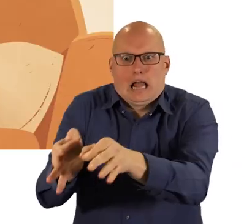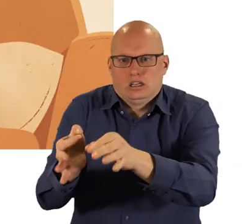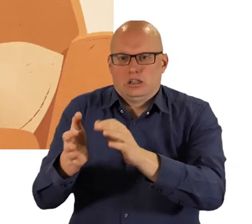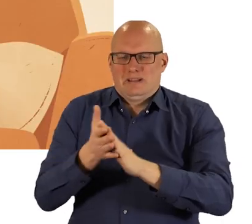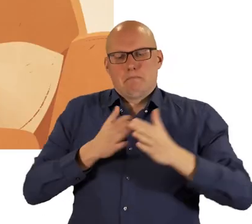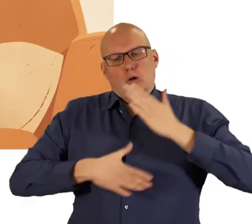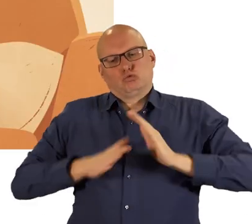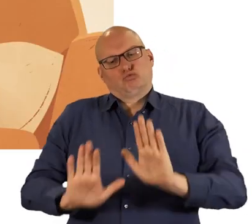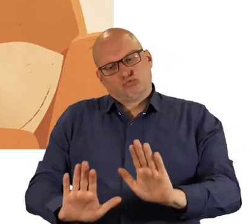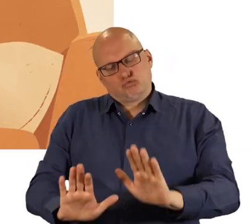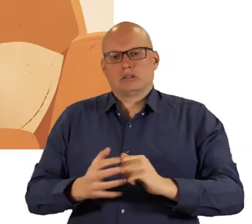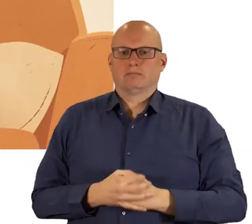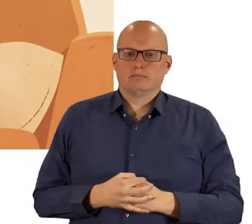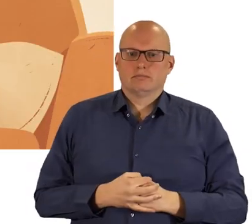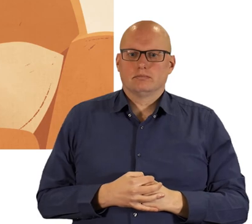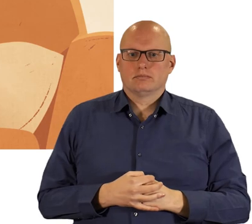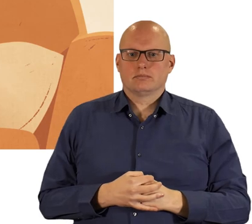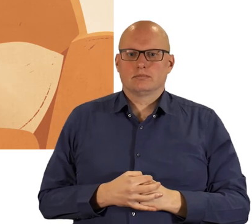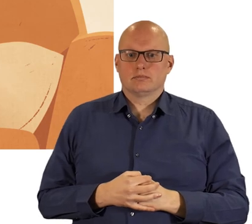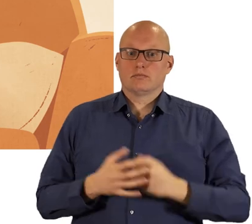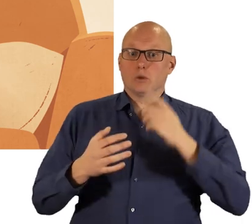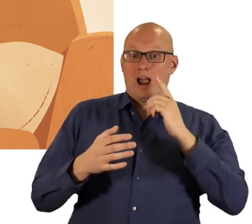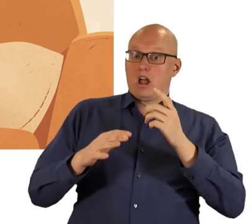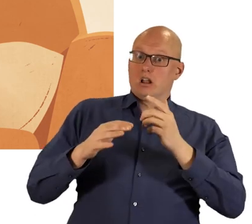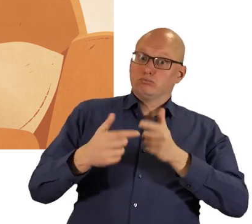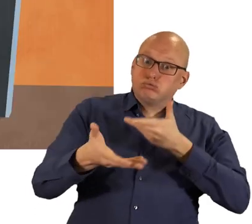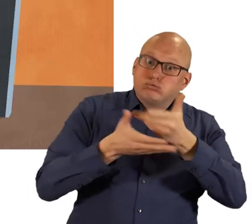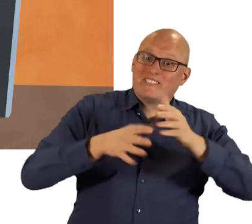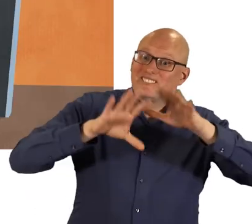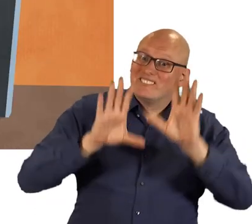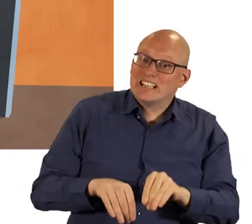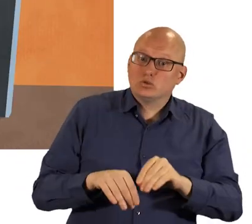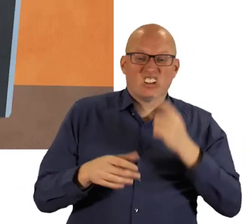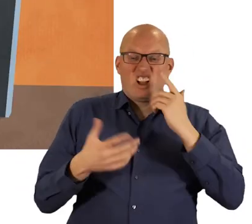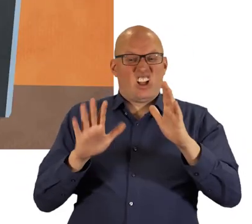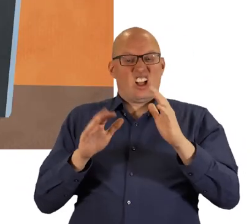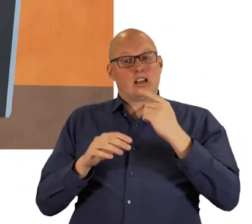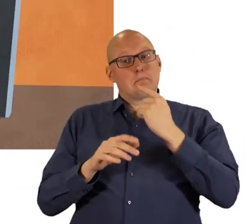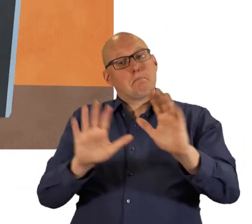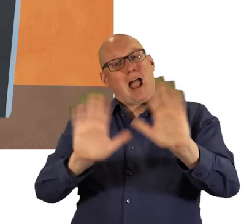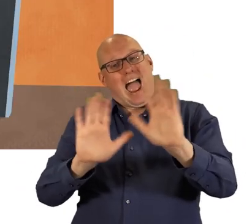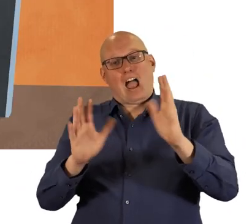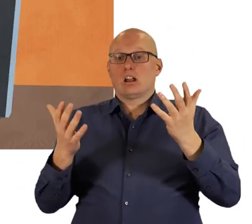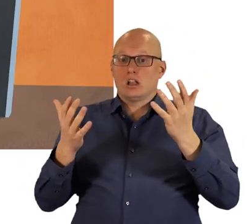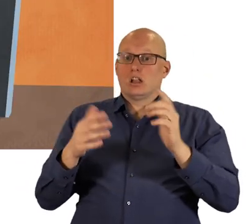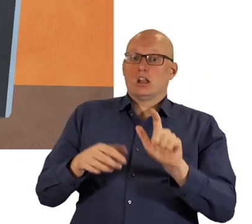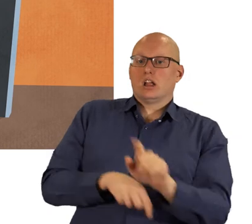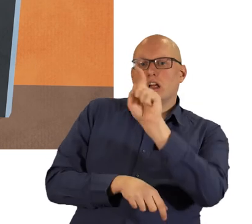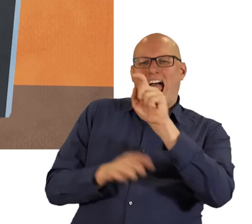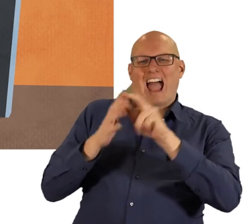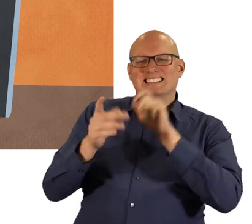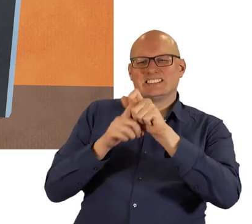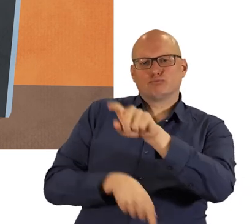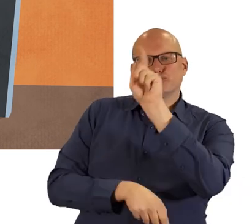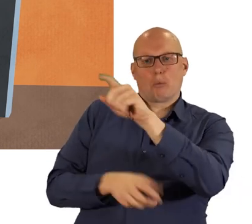in case they are just running late at the end of your call just say goodbye and if necessary